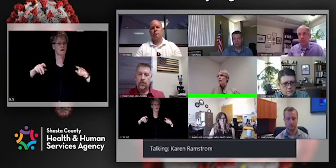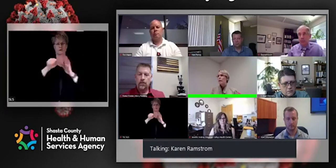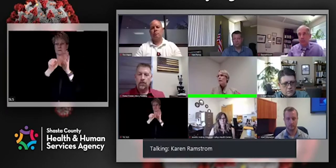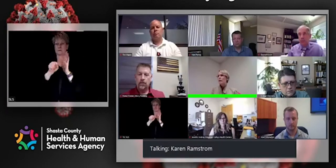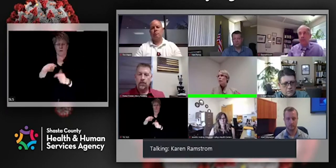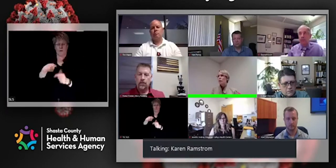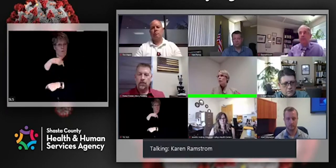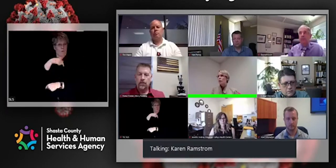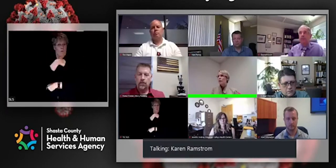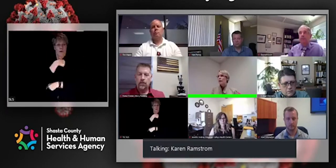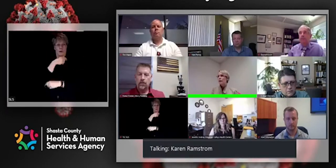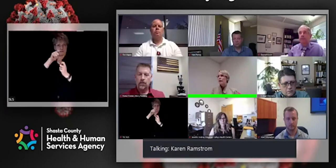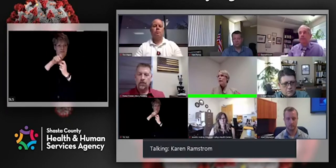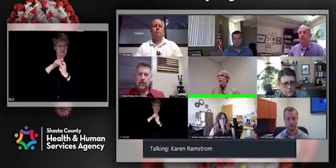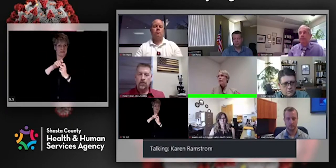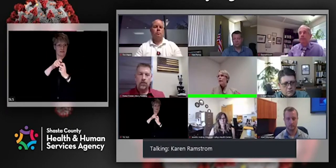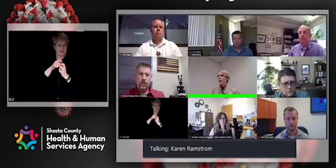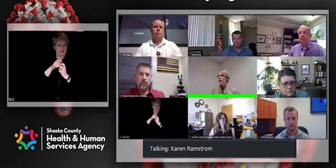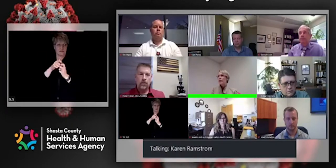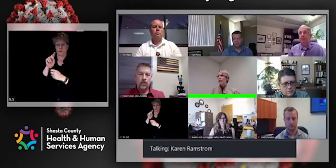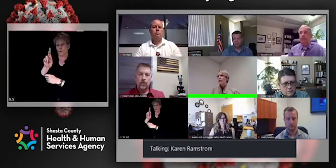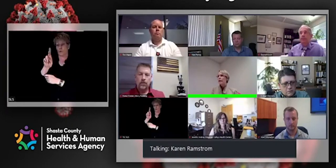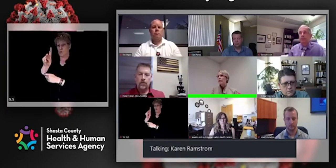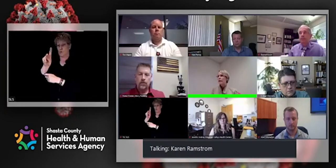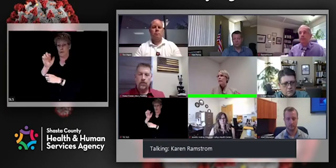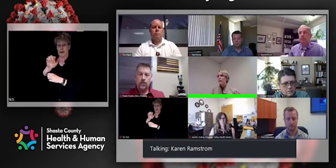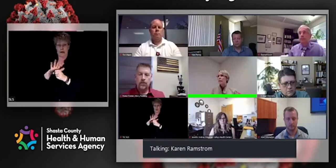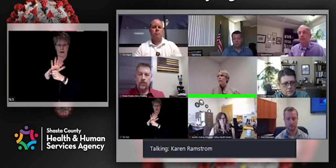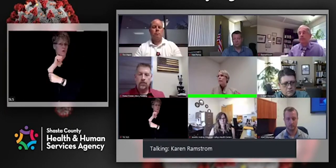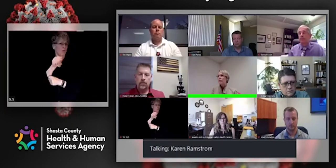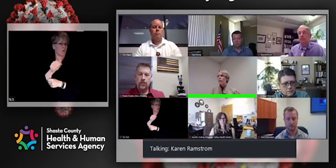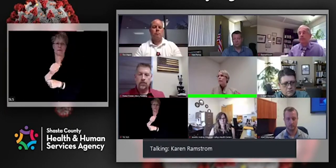control over here in our county.